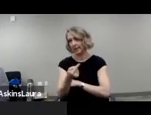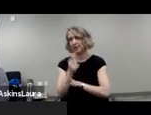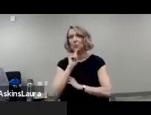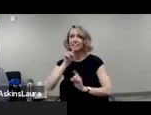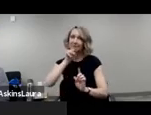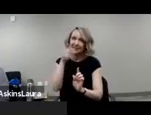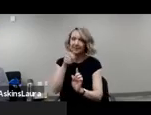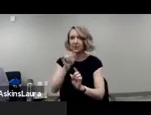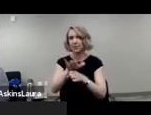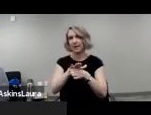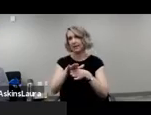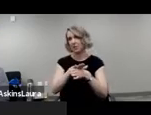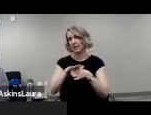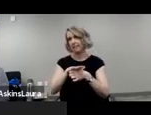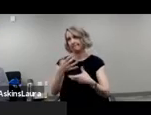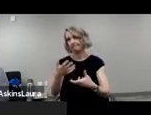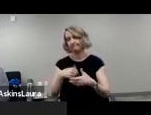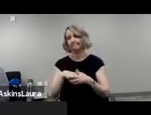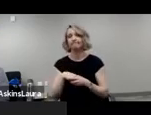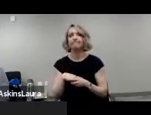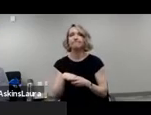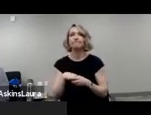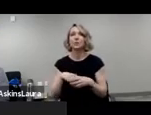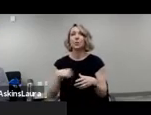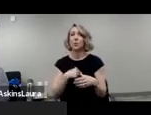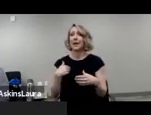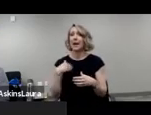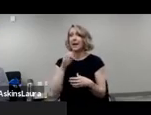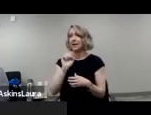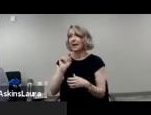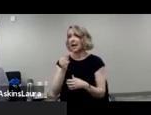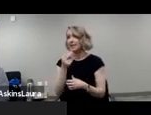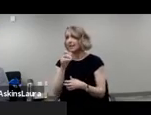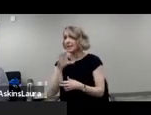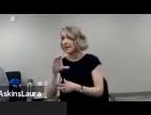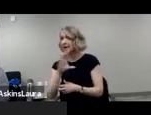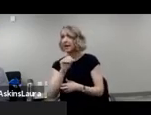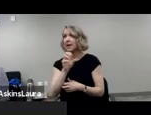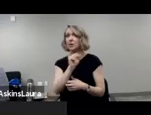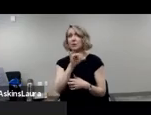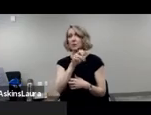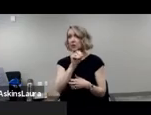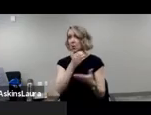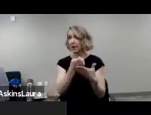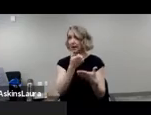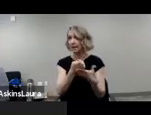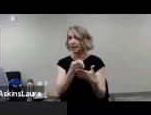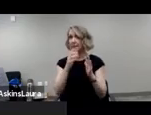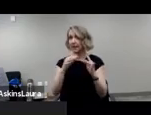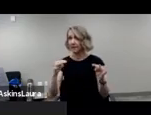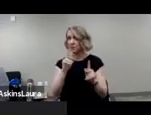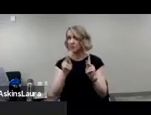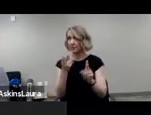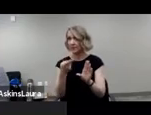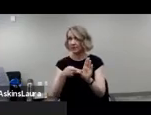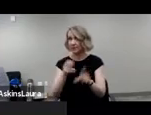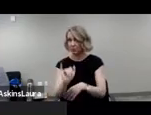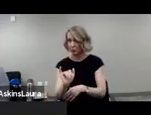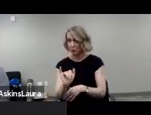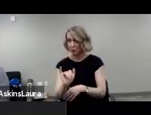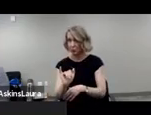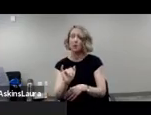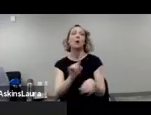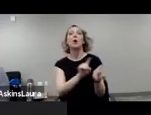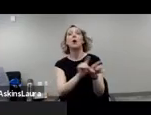specific to that area. We had ethnic and socioeconomically diverse people participate, and we had